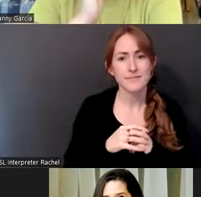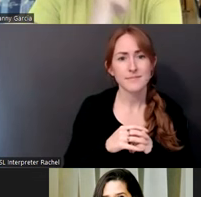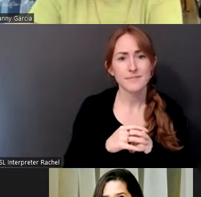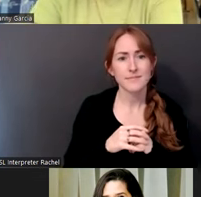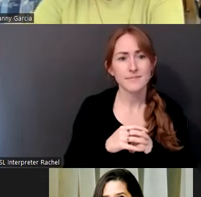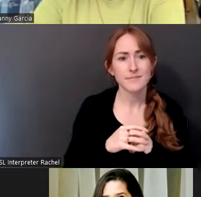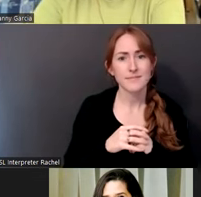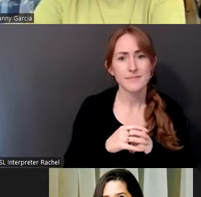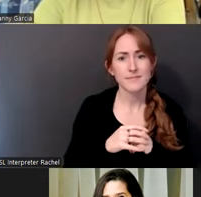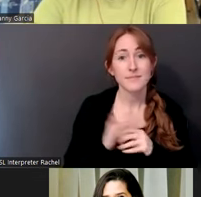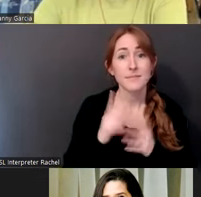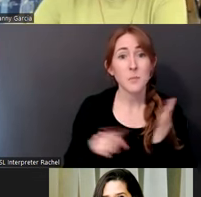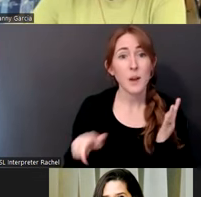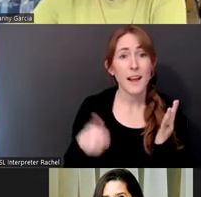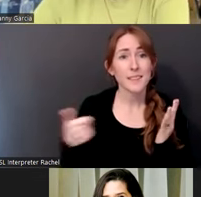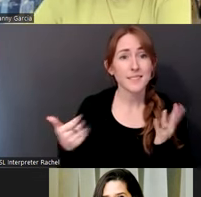um, what else?